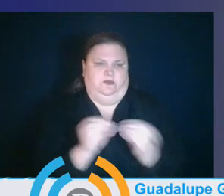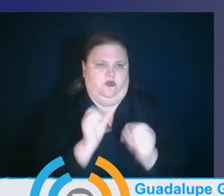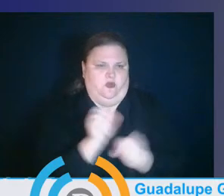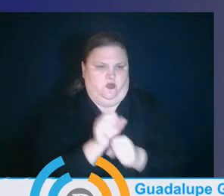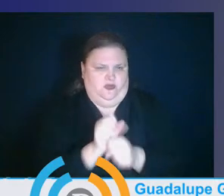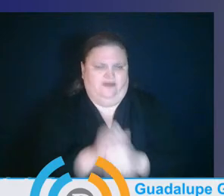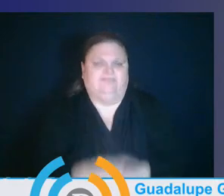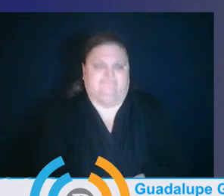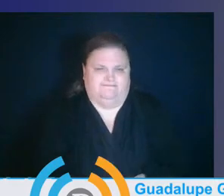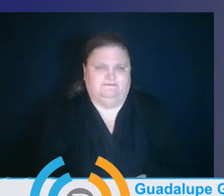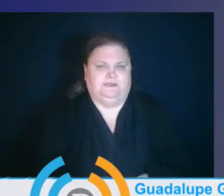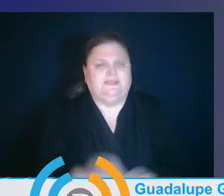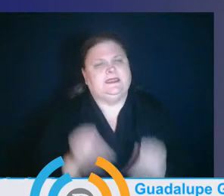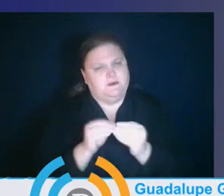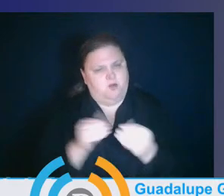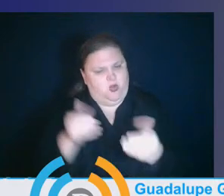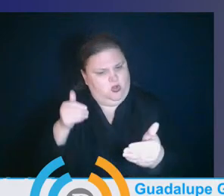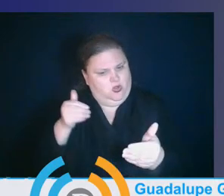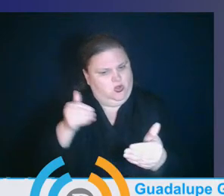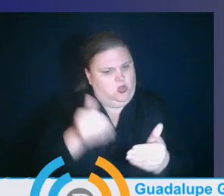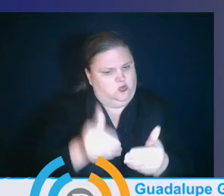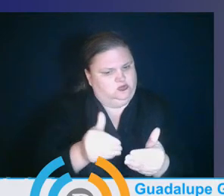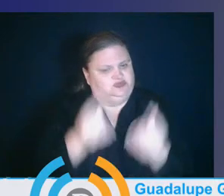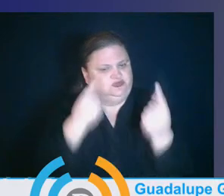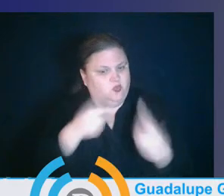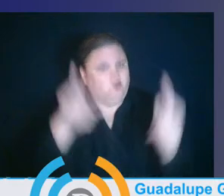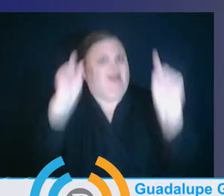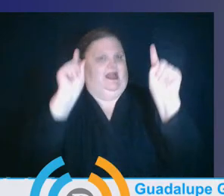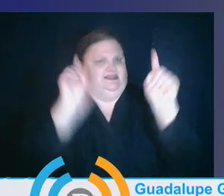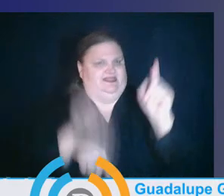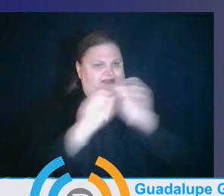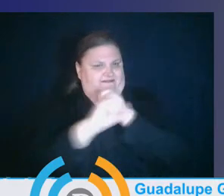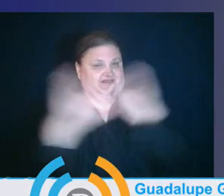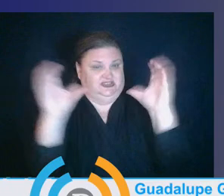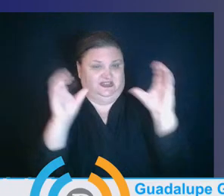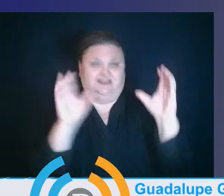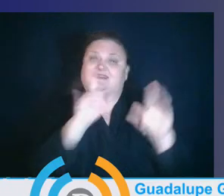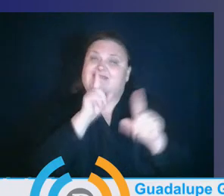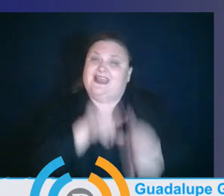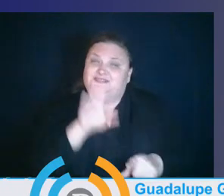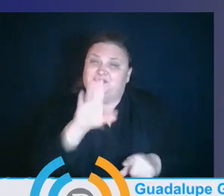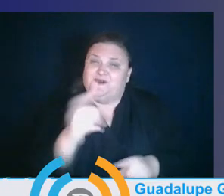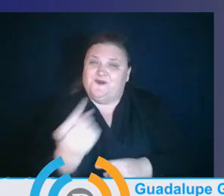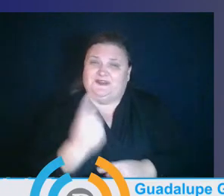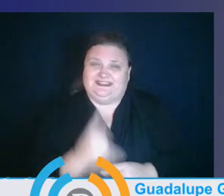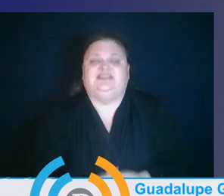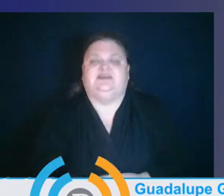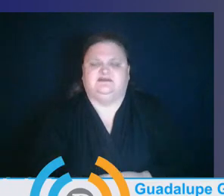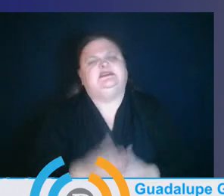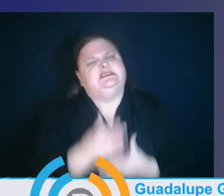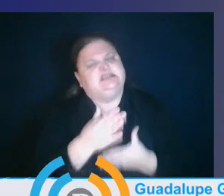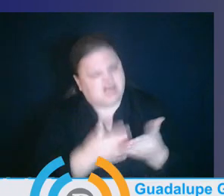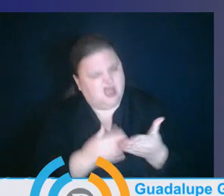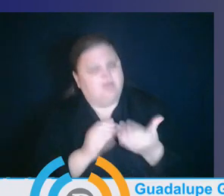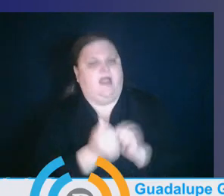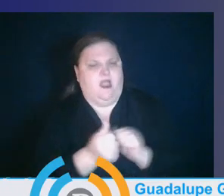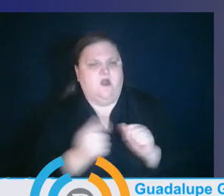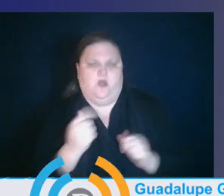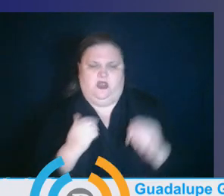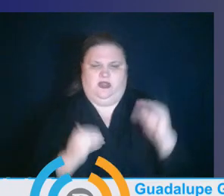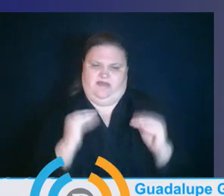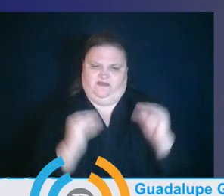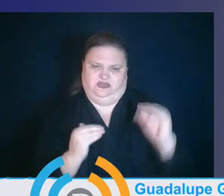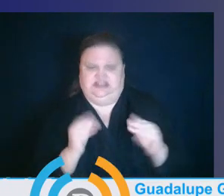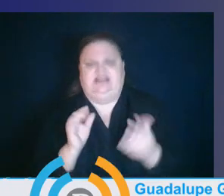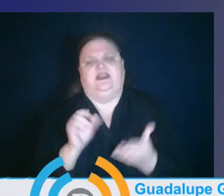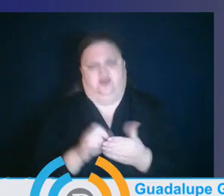realizing the vision that our community has defined. So to answer your question, those are some of the ways we're leveraging available resources to deal with the